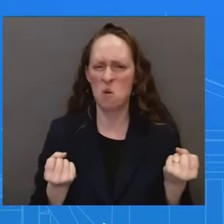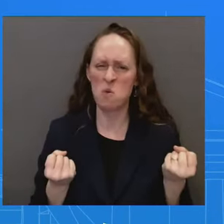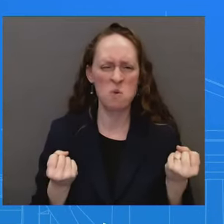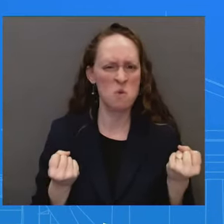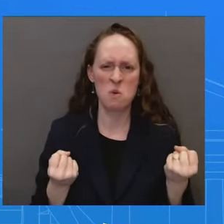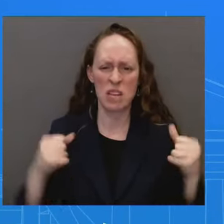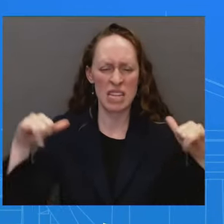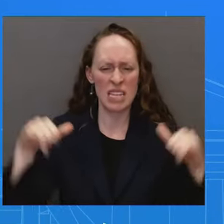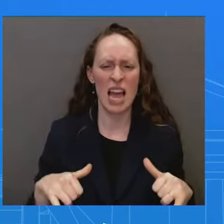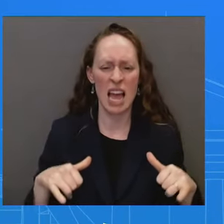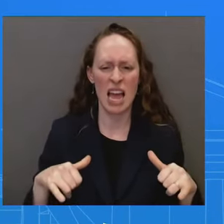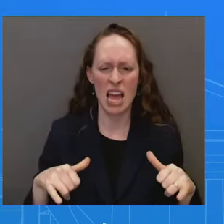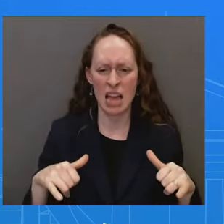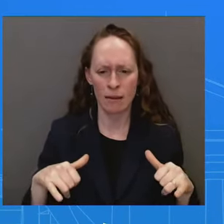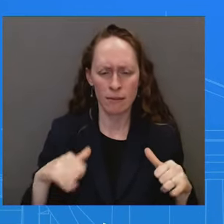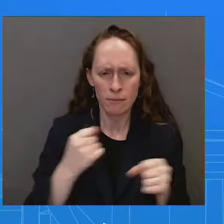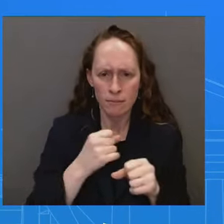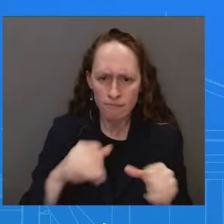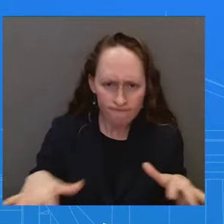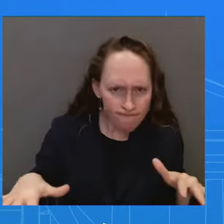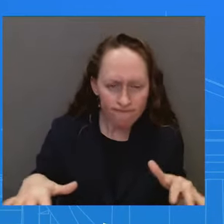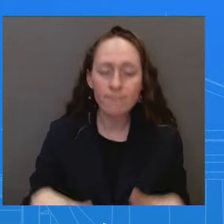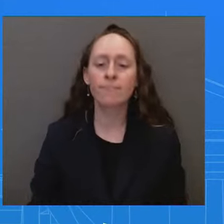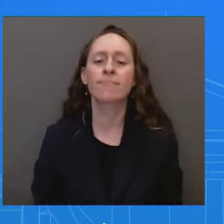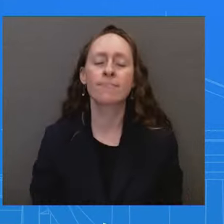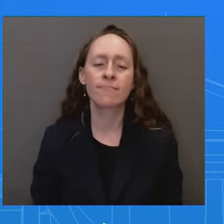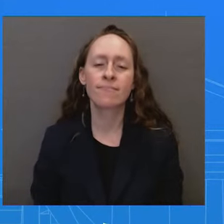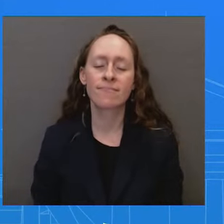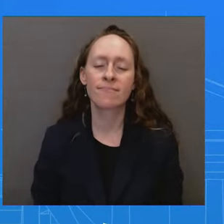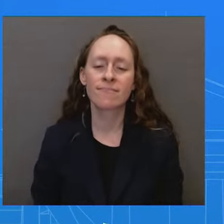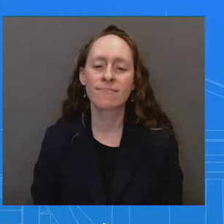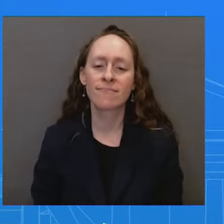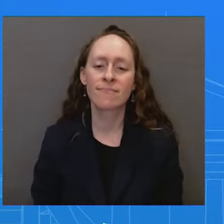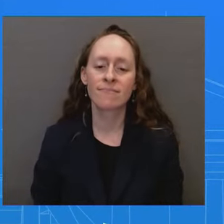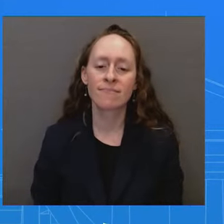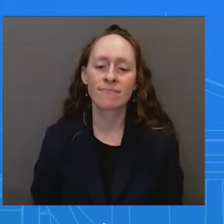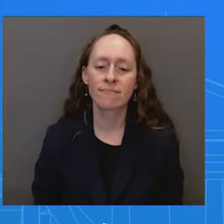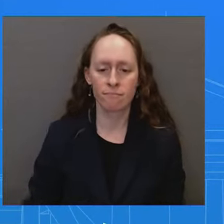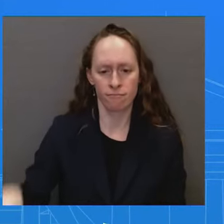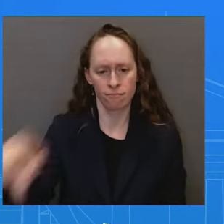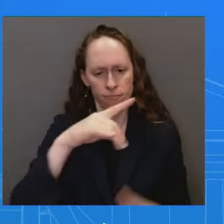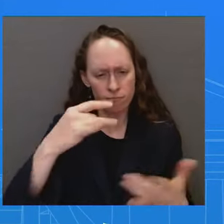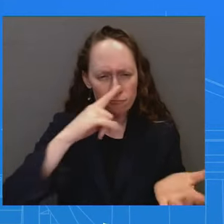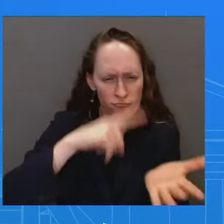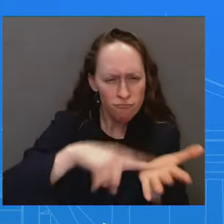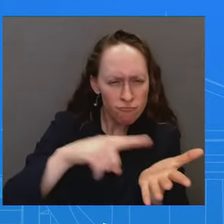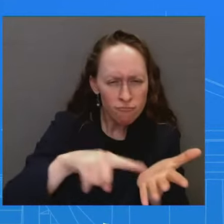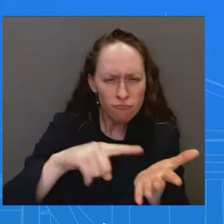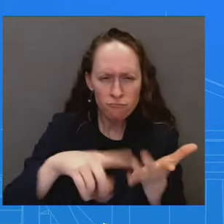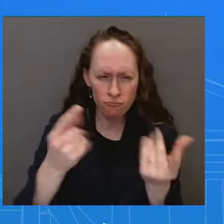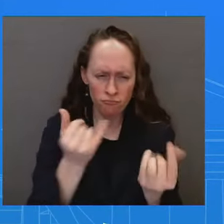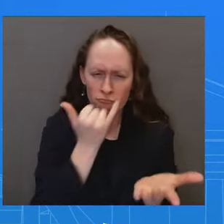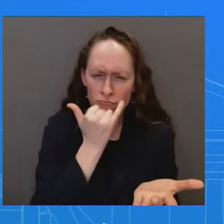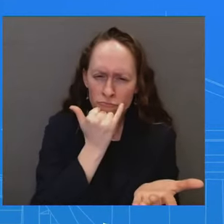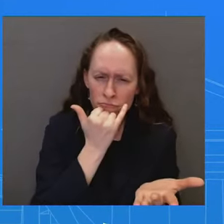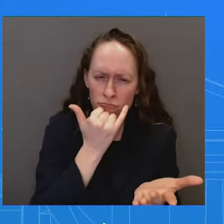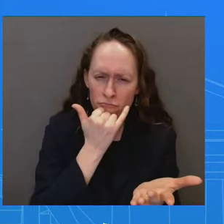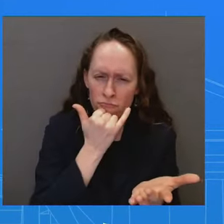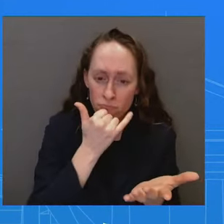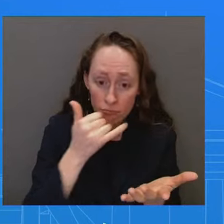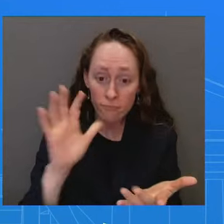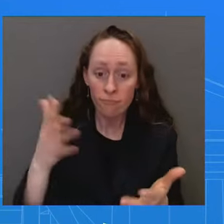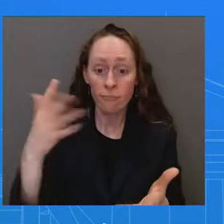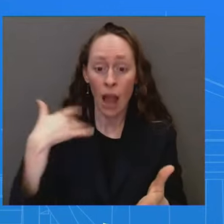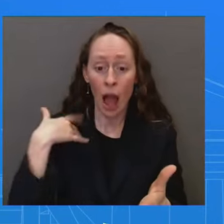we see what... to enhance inspection and to see exactly what occurred. So I don't want to get ahead of that, but they're taking, obviously, extra